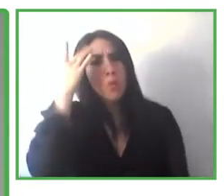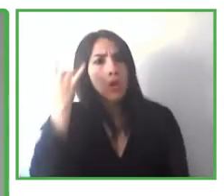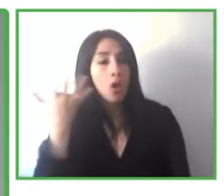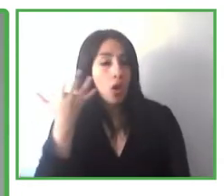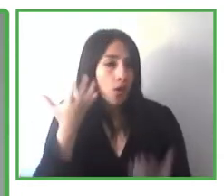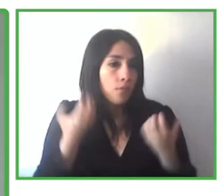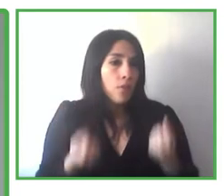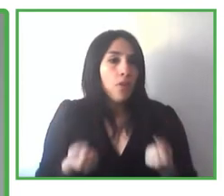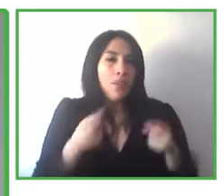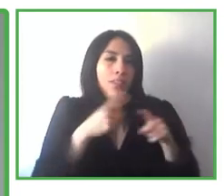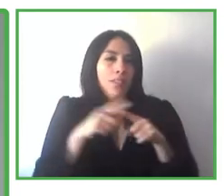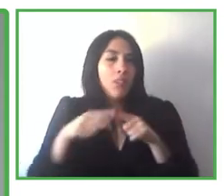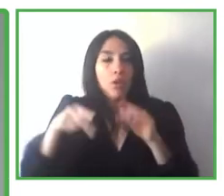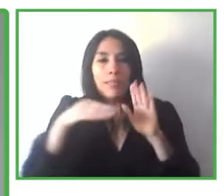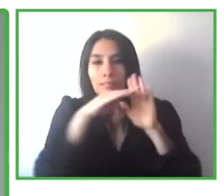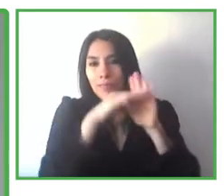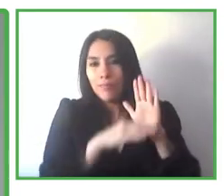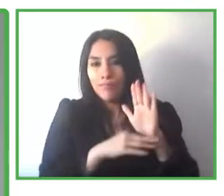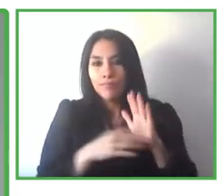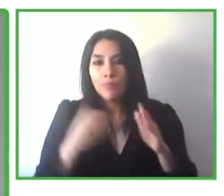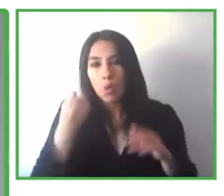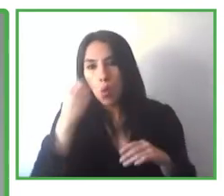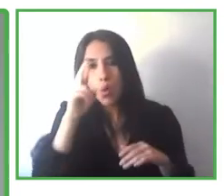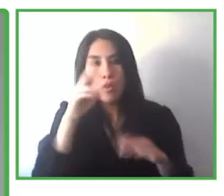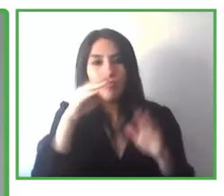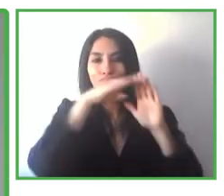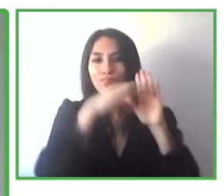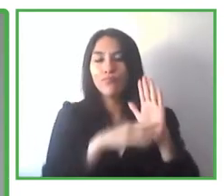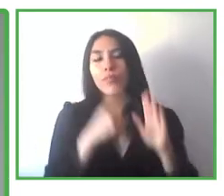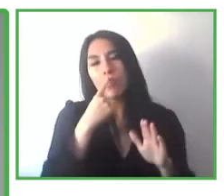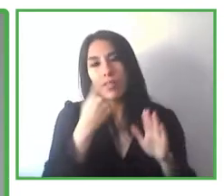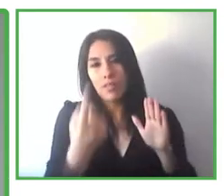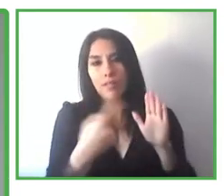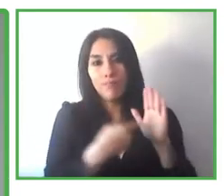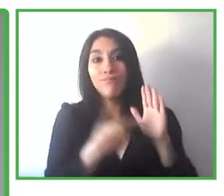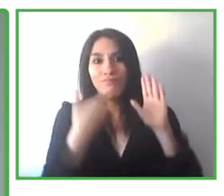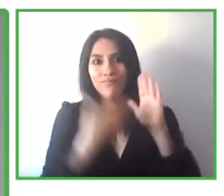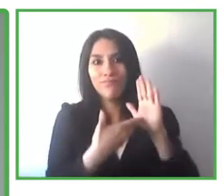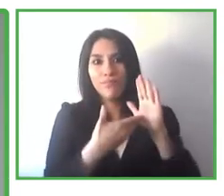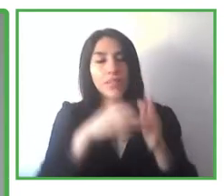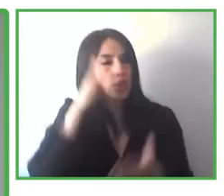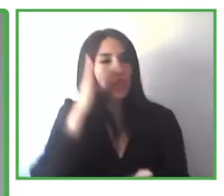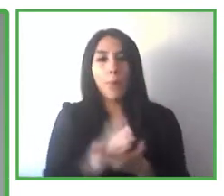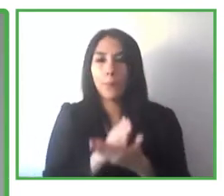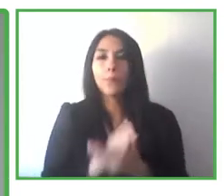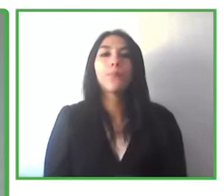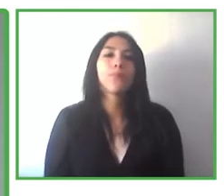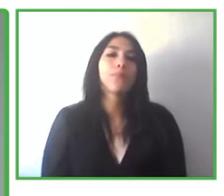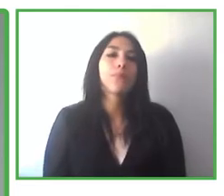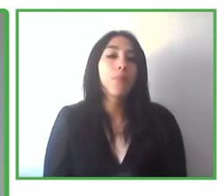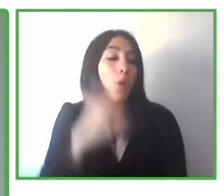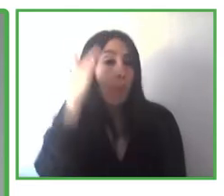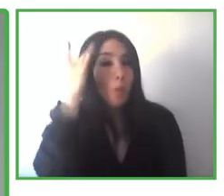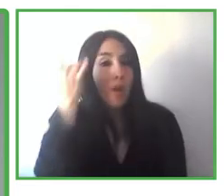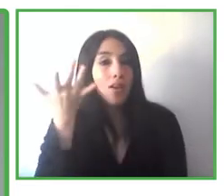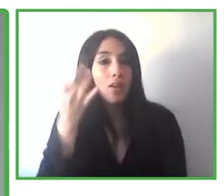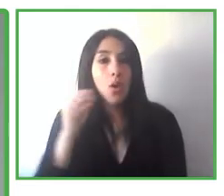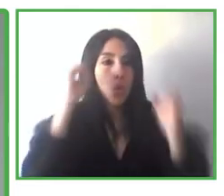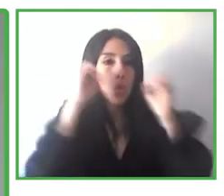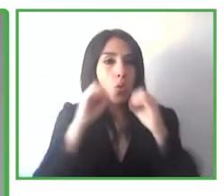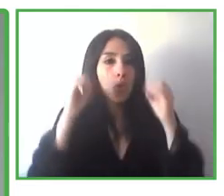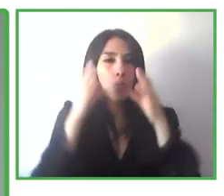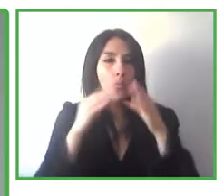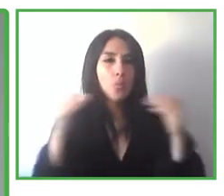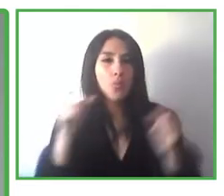needs to be a number of legislations or regulations that that require for that to be the case, because otherwise what